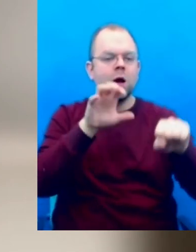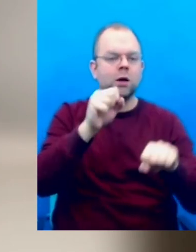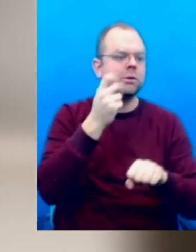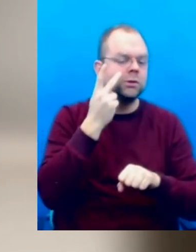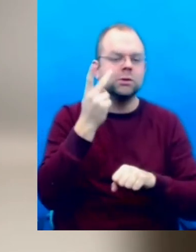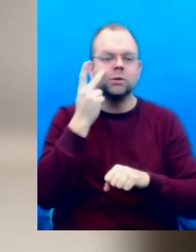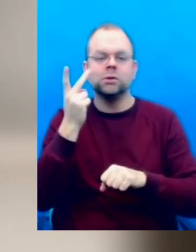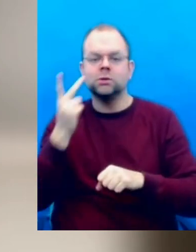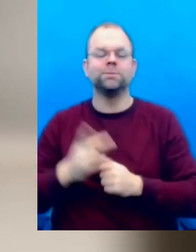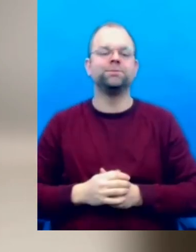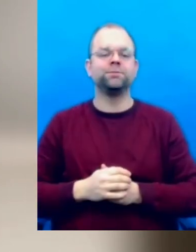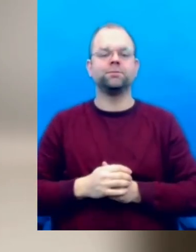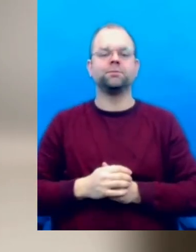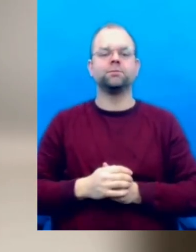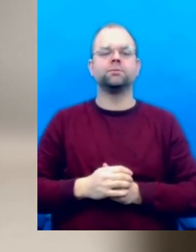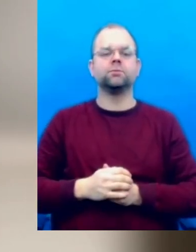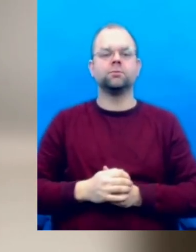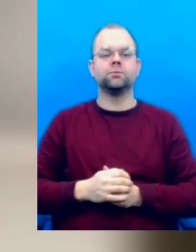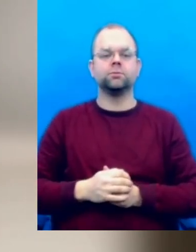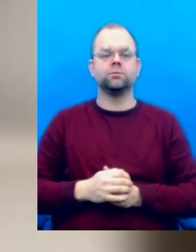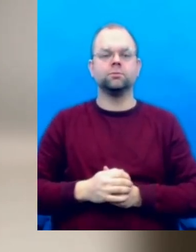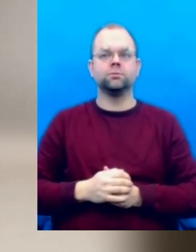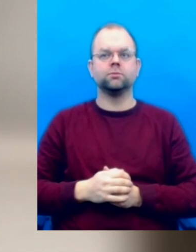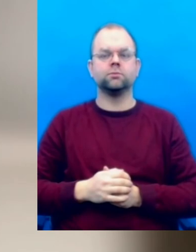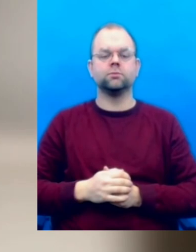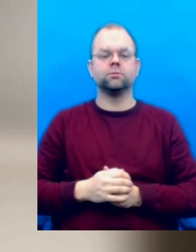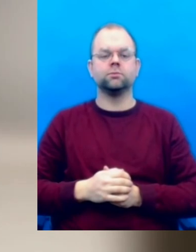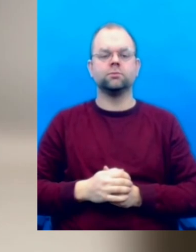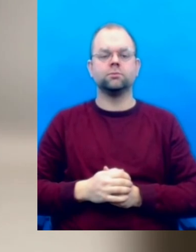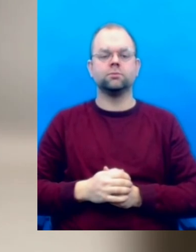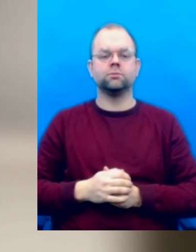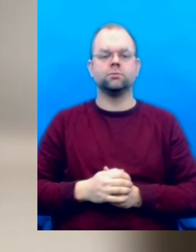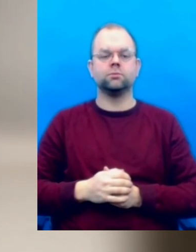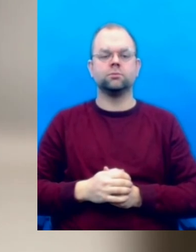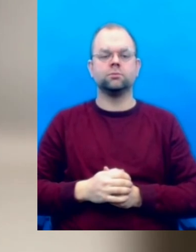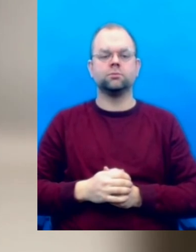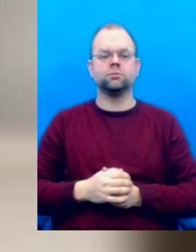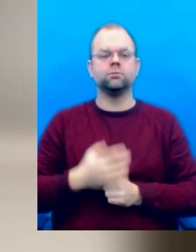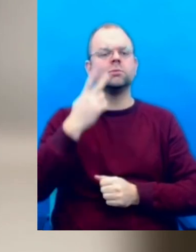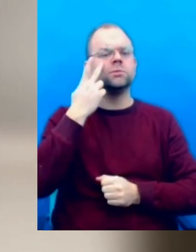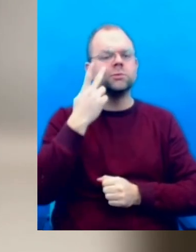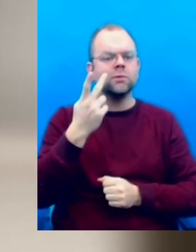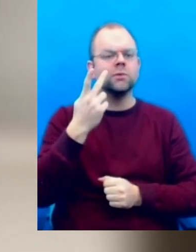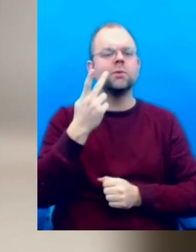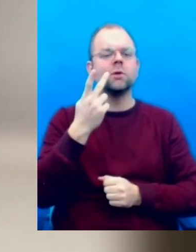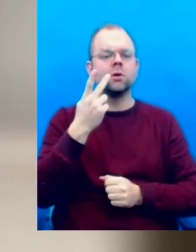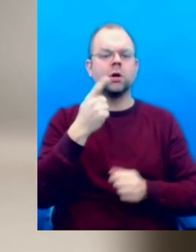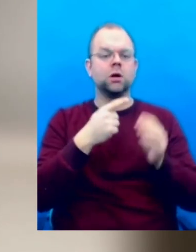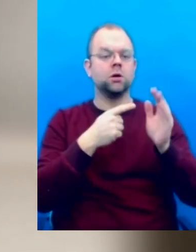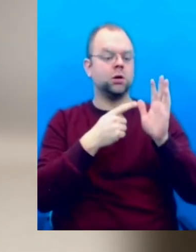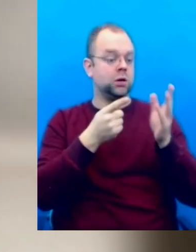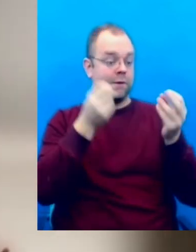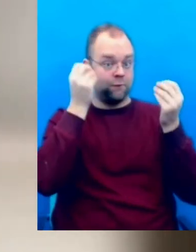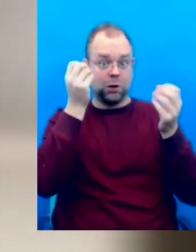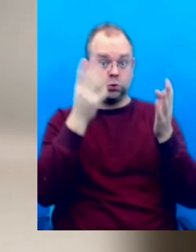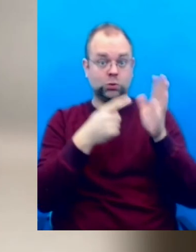So, the concrete example is the information and that's the community and both together supports the person